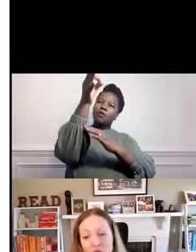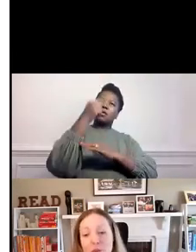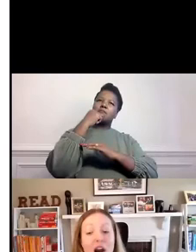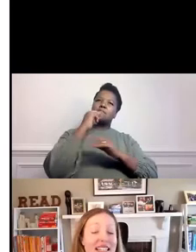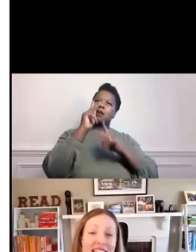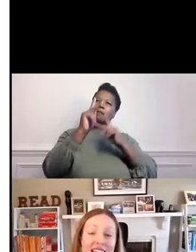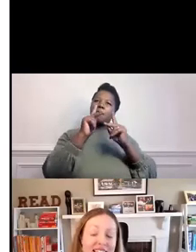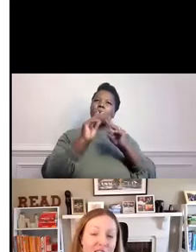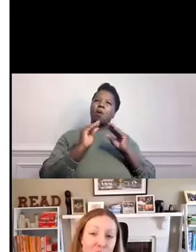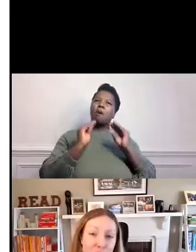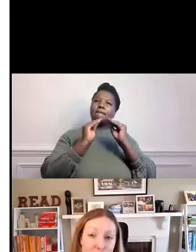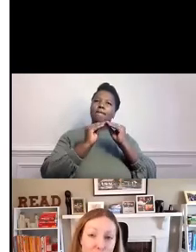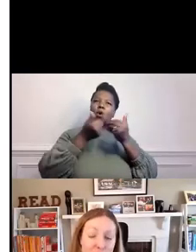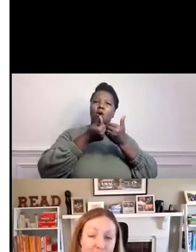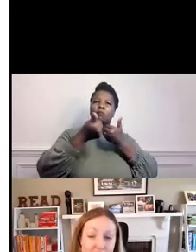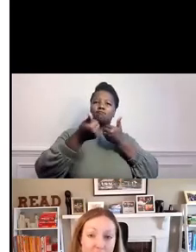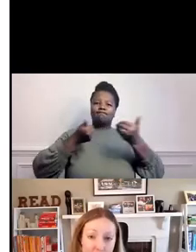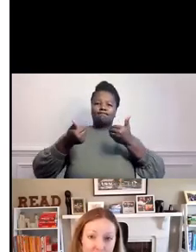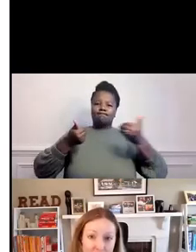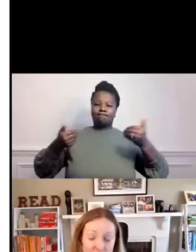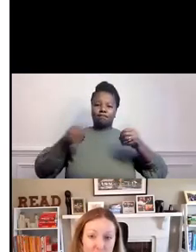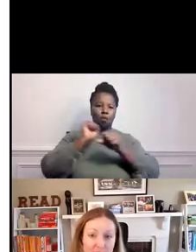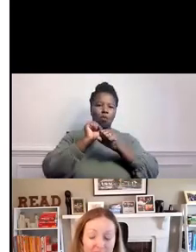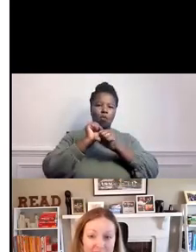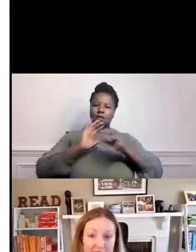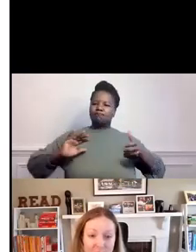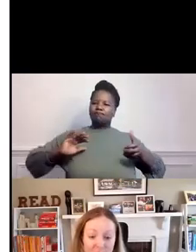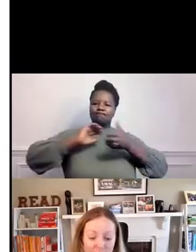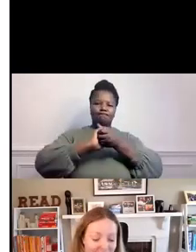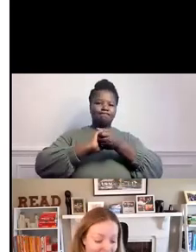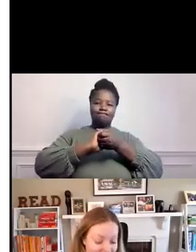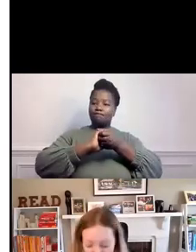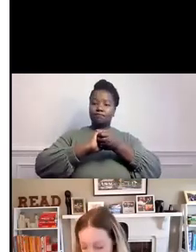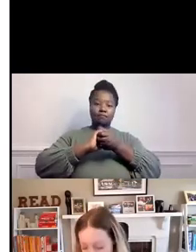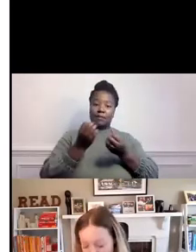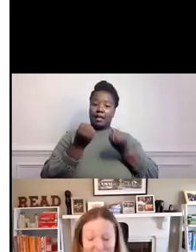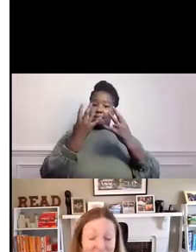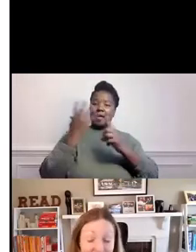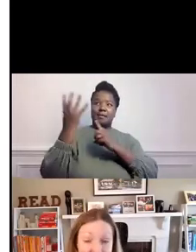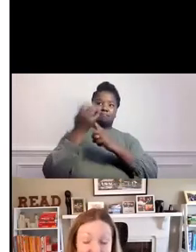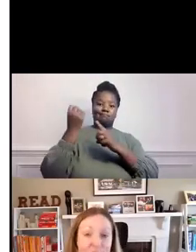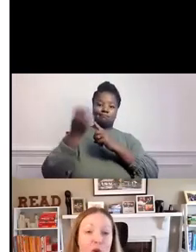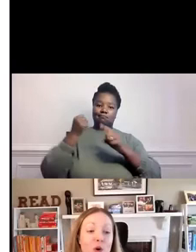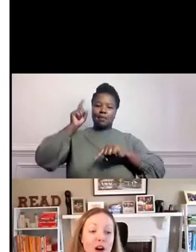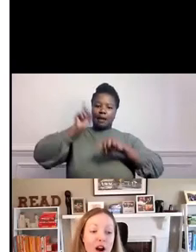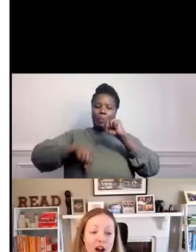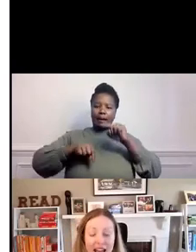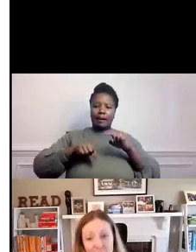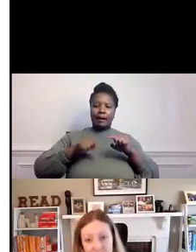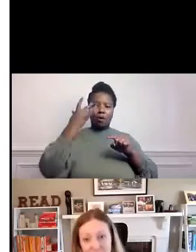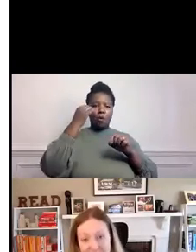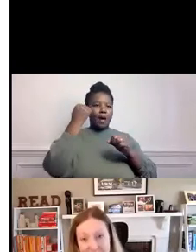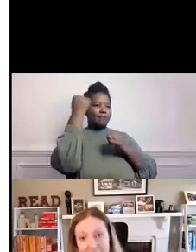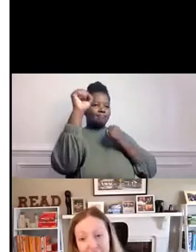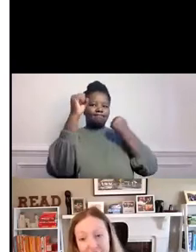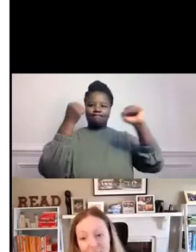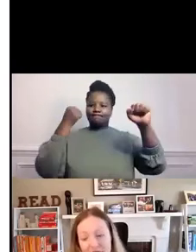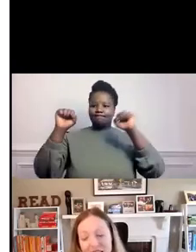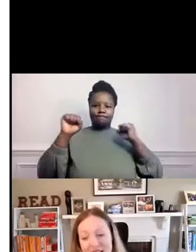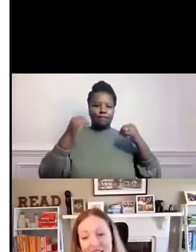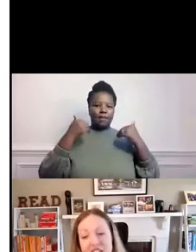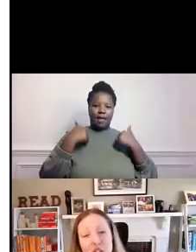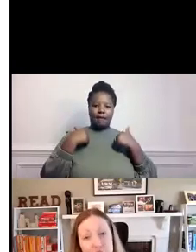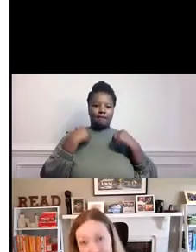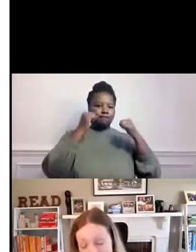with surprisingly little reform being accomplished, because we can't agree on what to fix or on how to fix it.